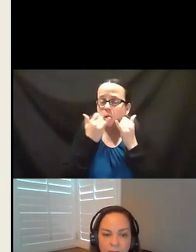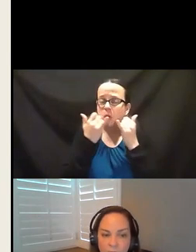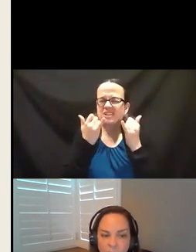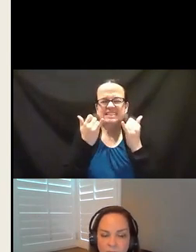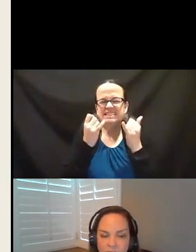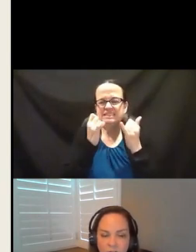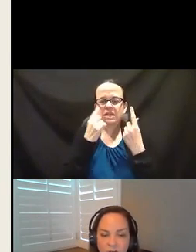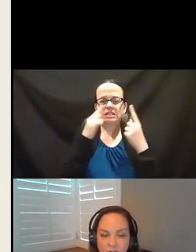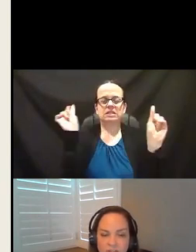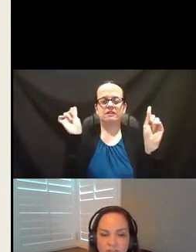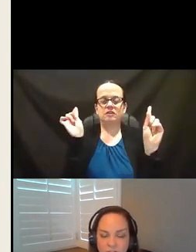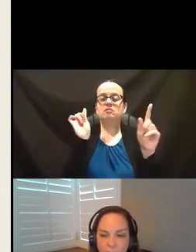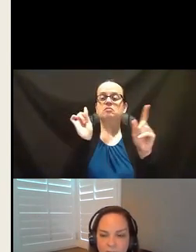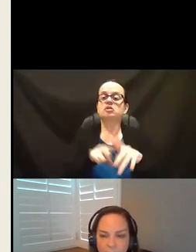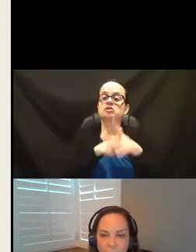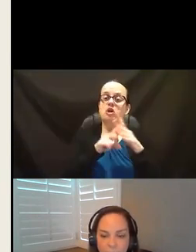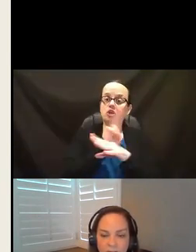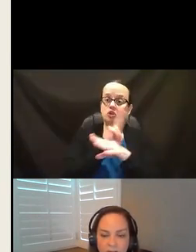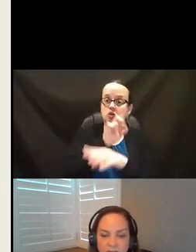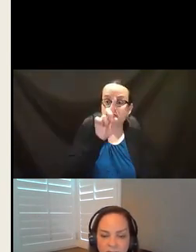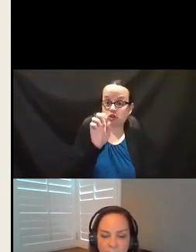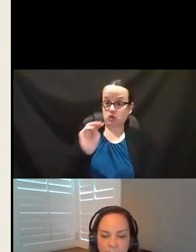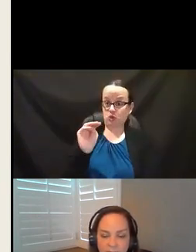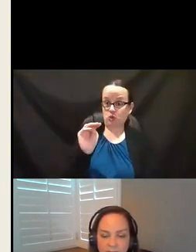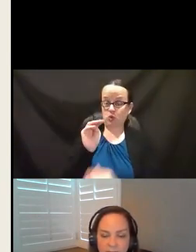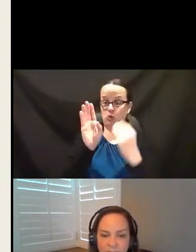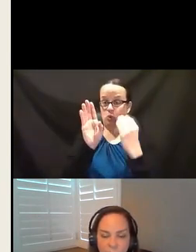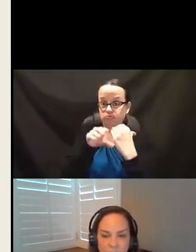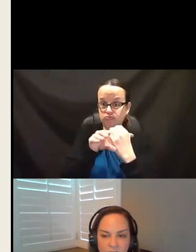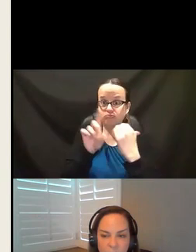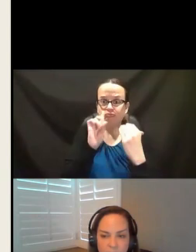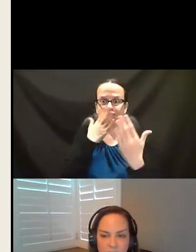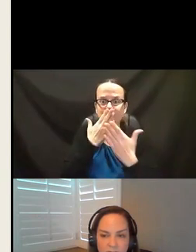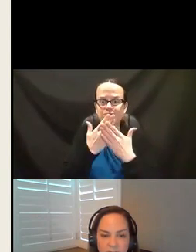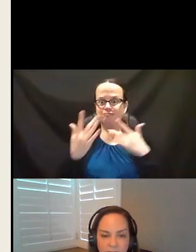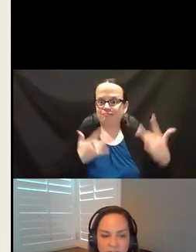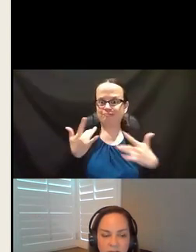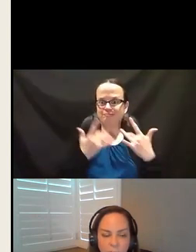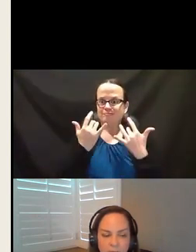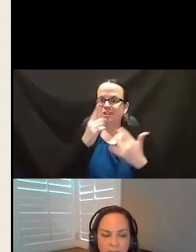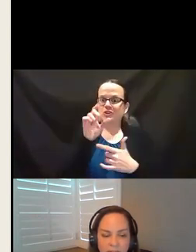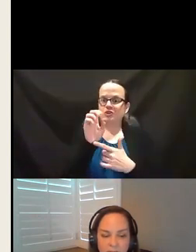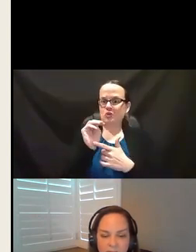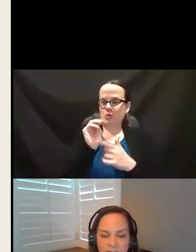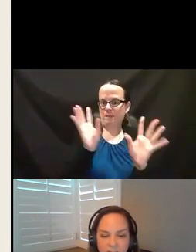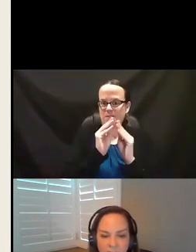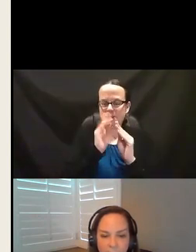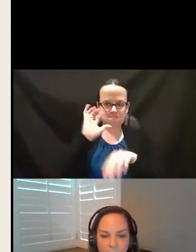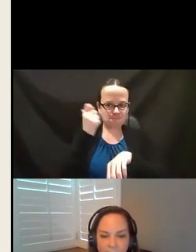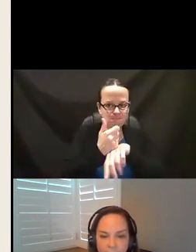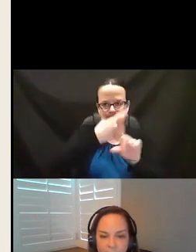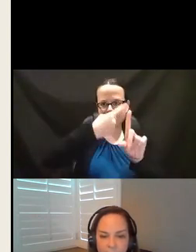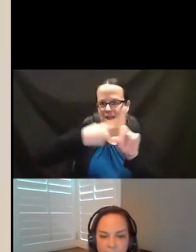well. But once we started using Zoom, everybody really got excited about it. And we use Zoom meetings every single month. Next slide.